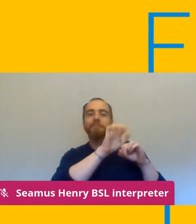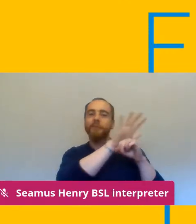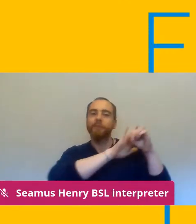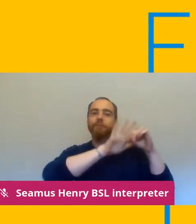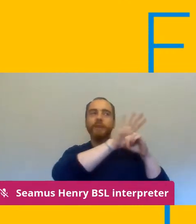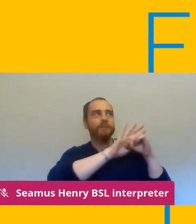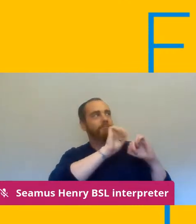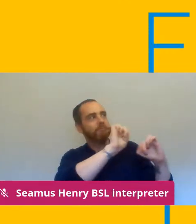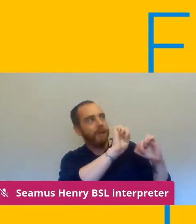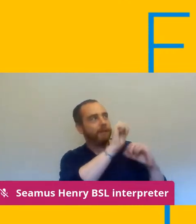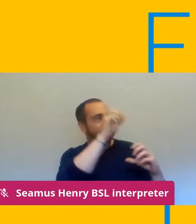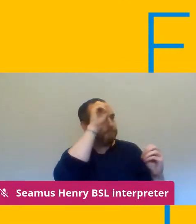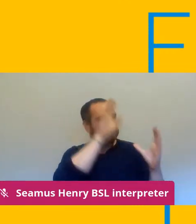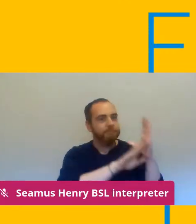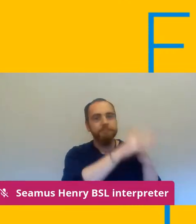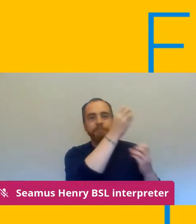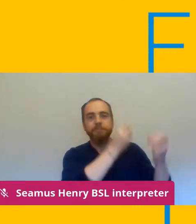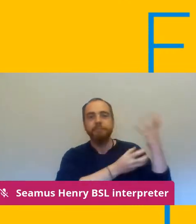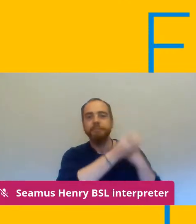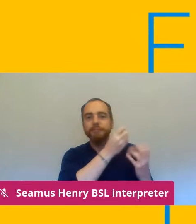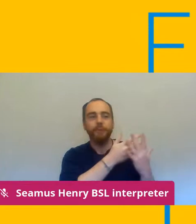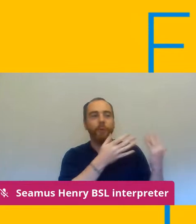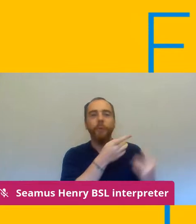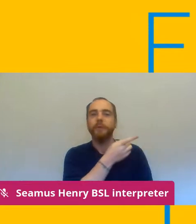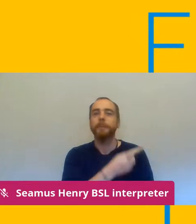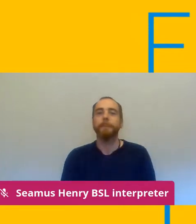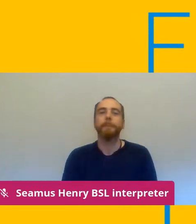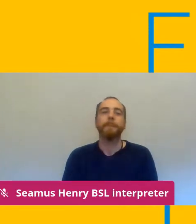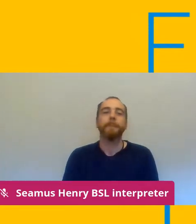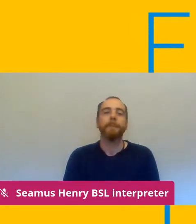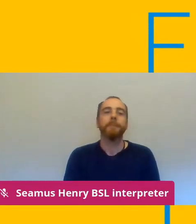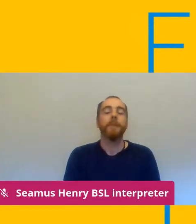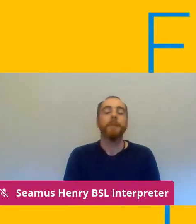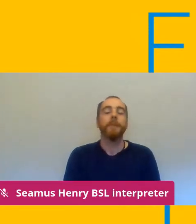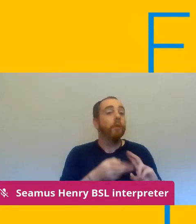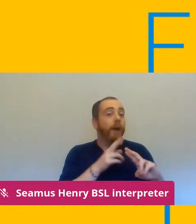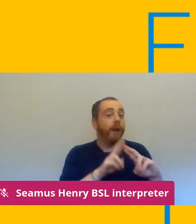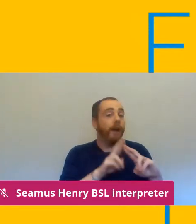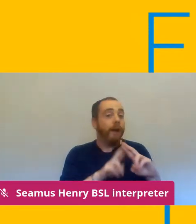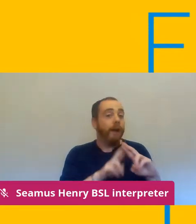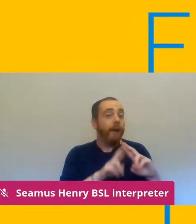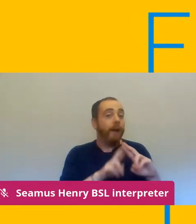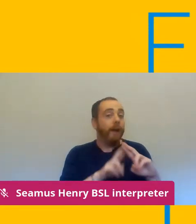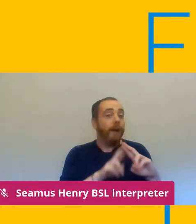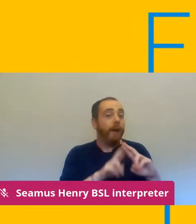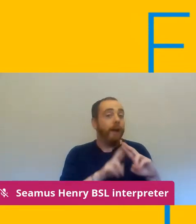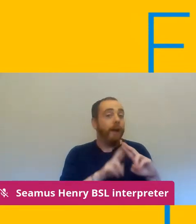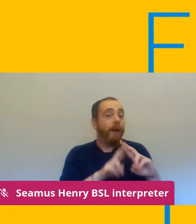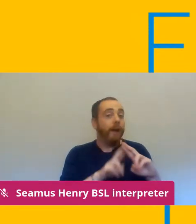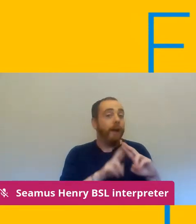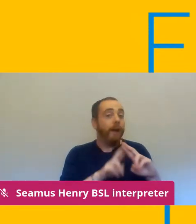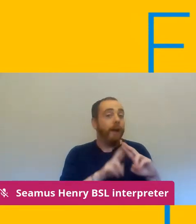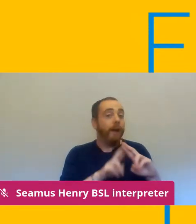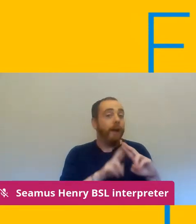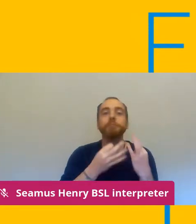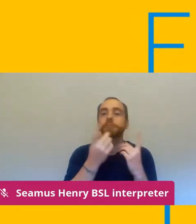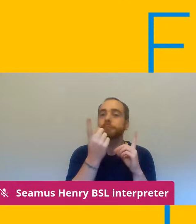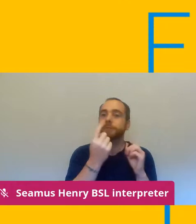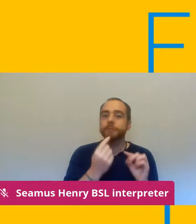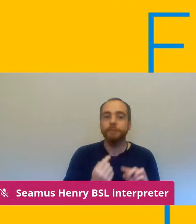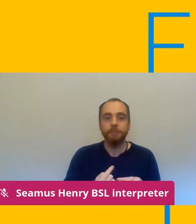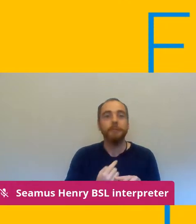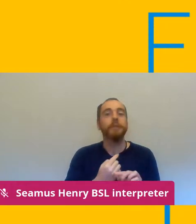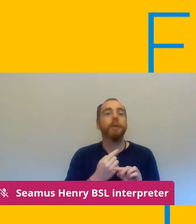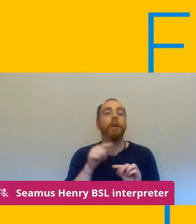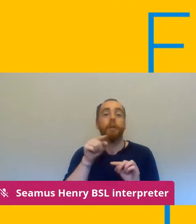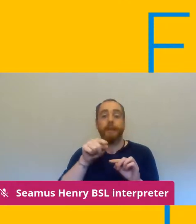what we would ask is if you've got any questions or any comments to make this is being broadcast on all of our social media